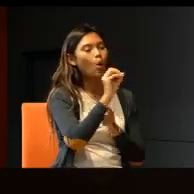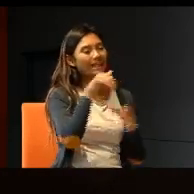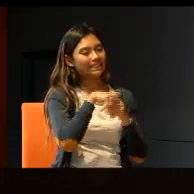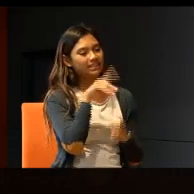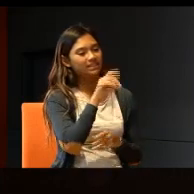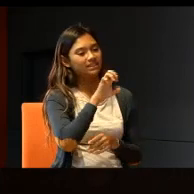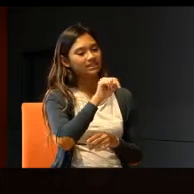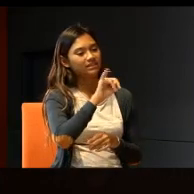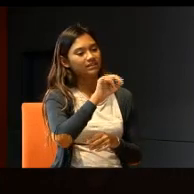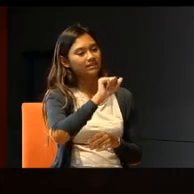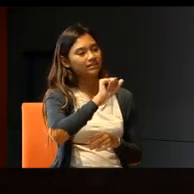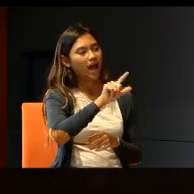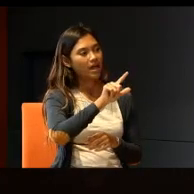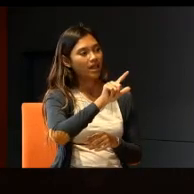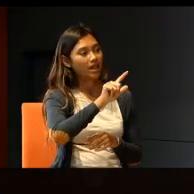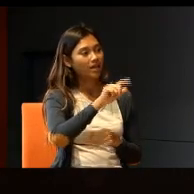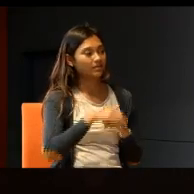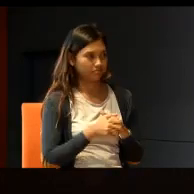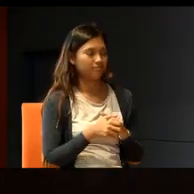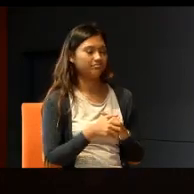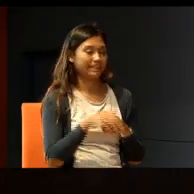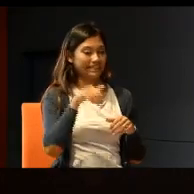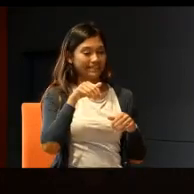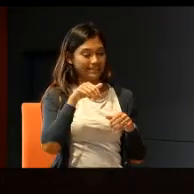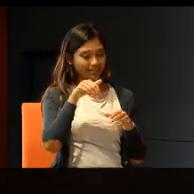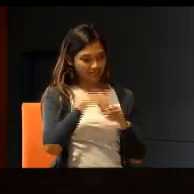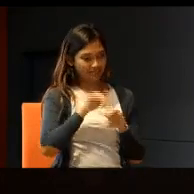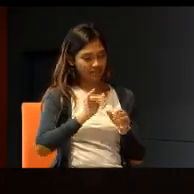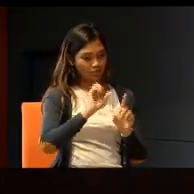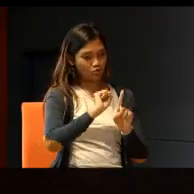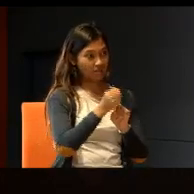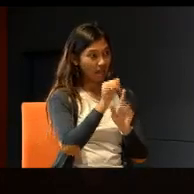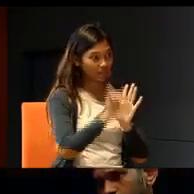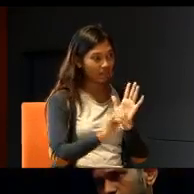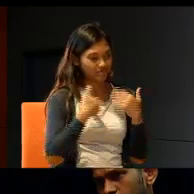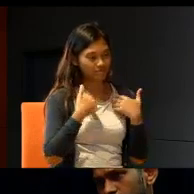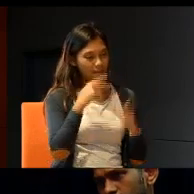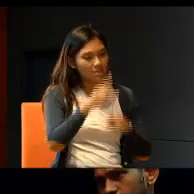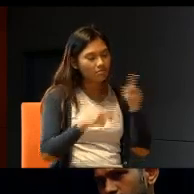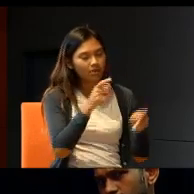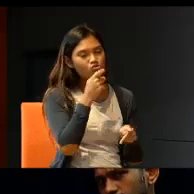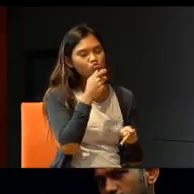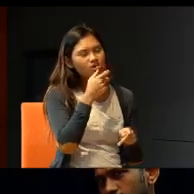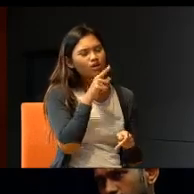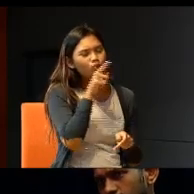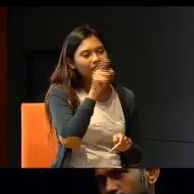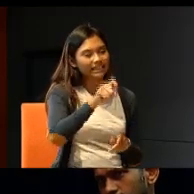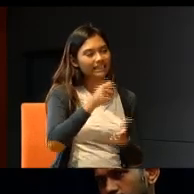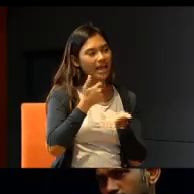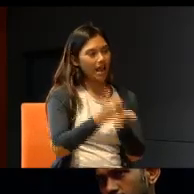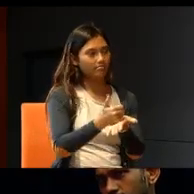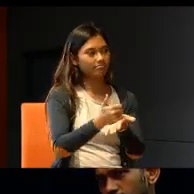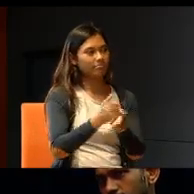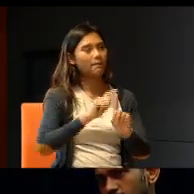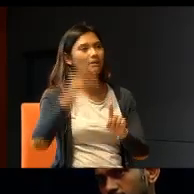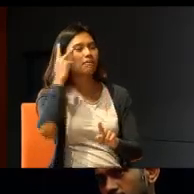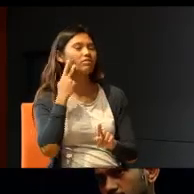mean, in many of these societies, even including our society, there are people who really need help. The parents don't want